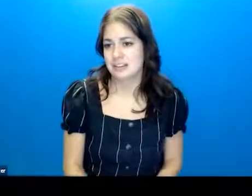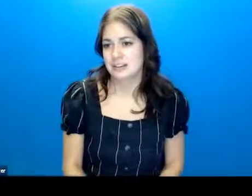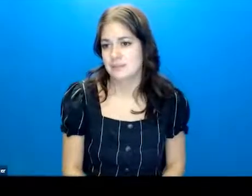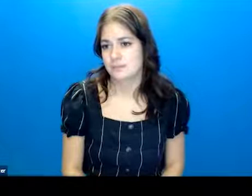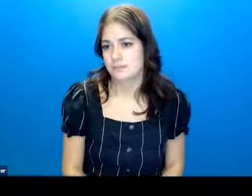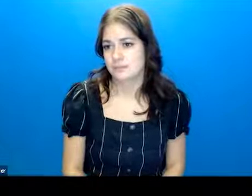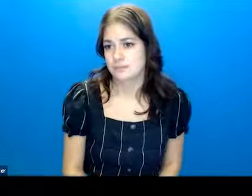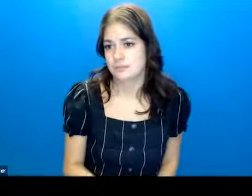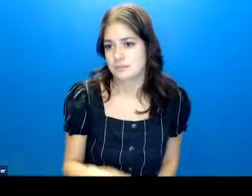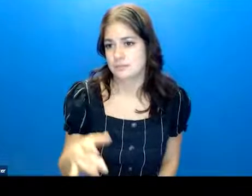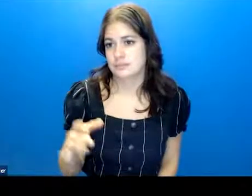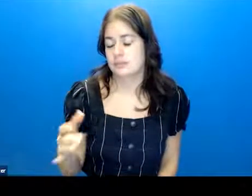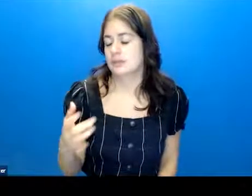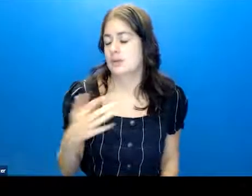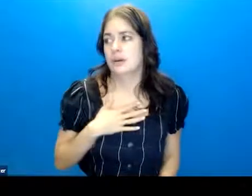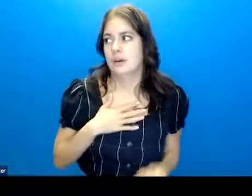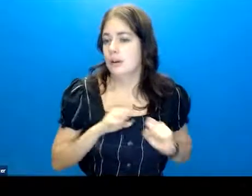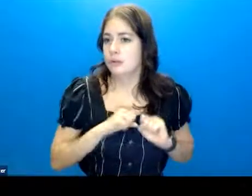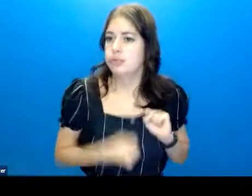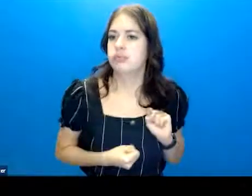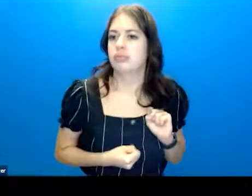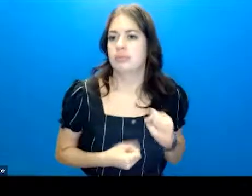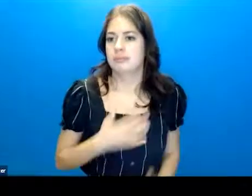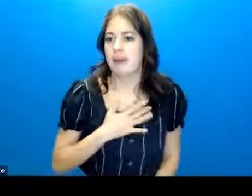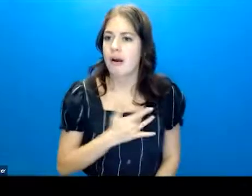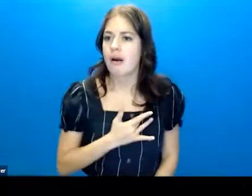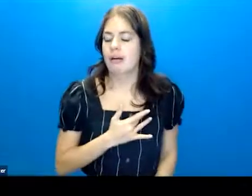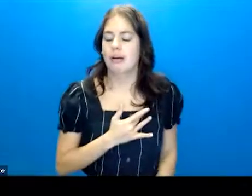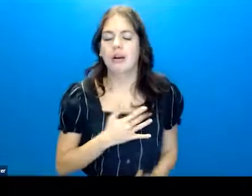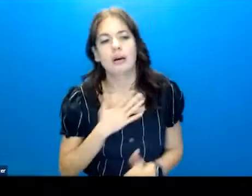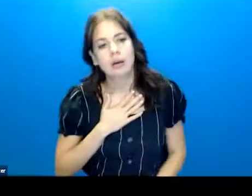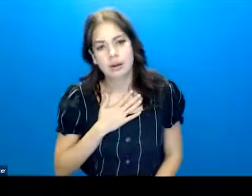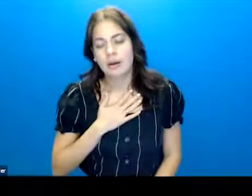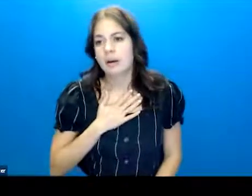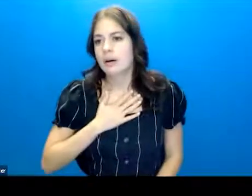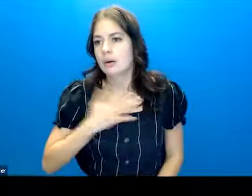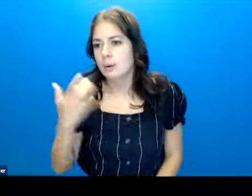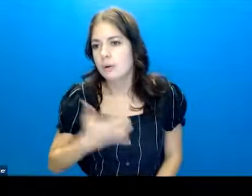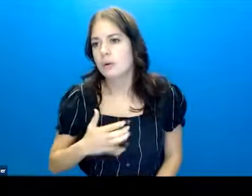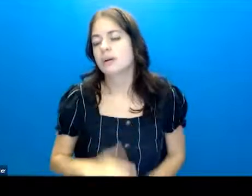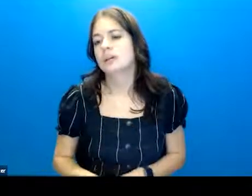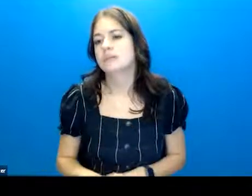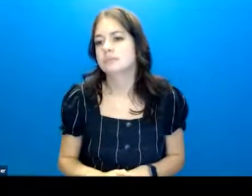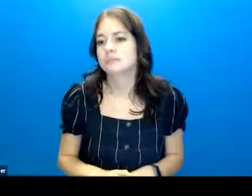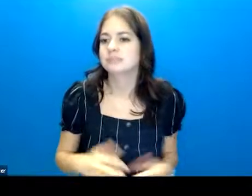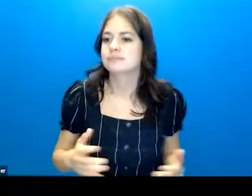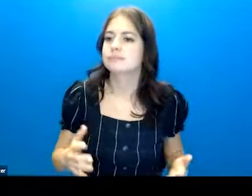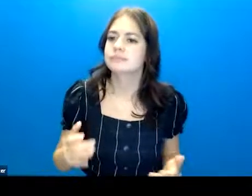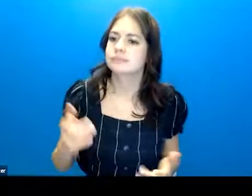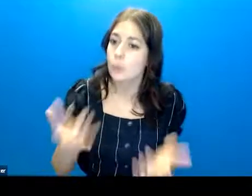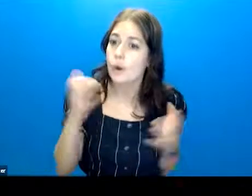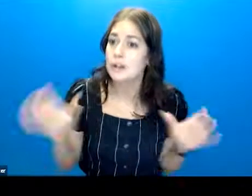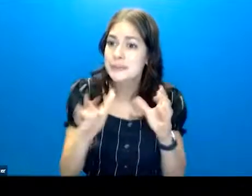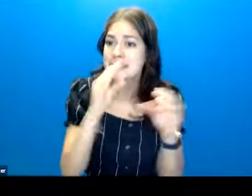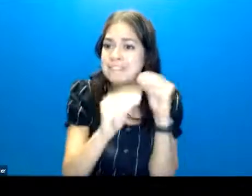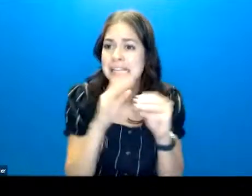like, that's just like, my heart sinks as a parent. I'm like, oh, you know, and all you want to do is